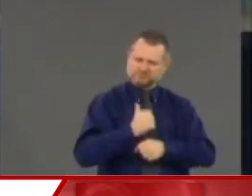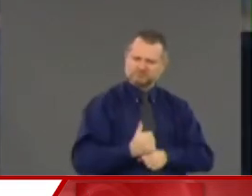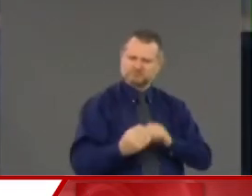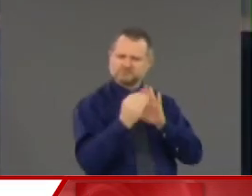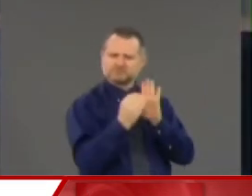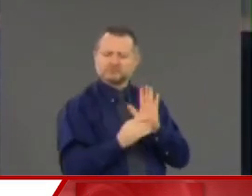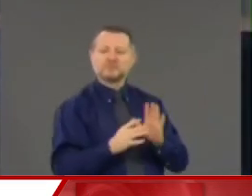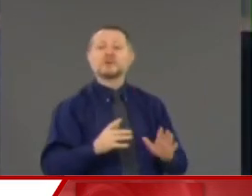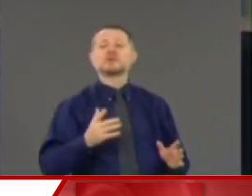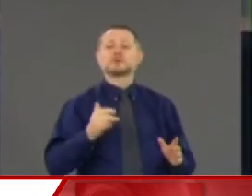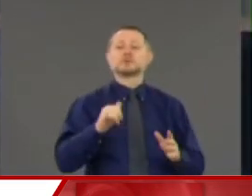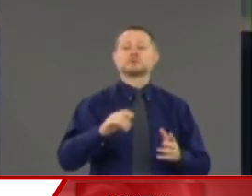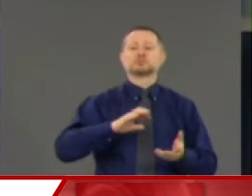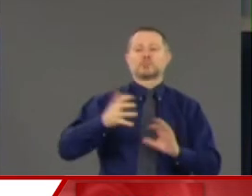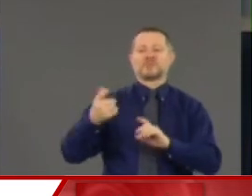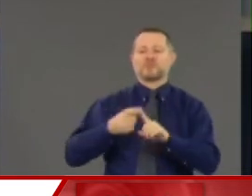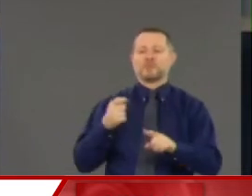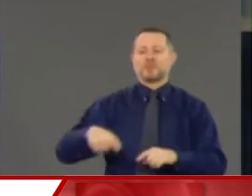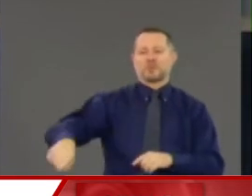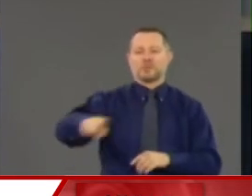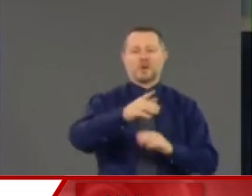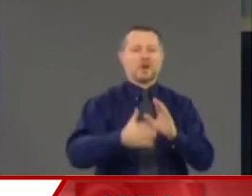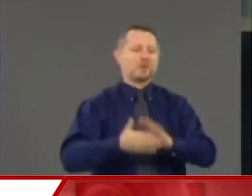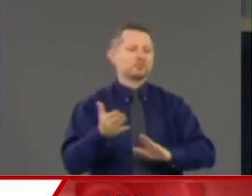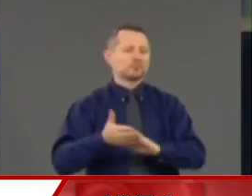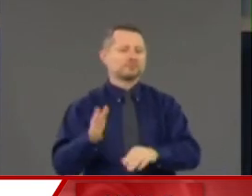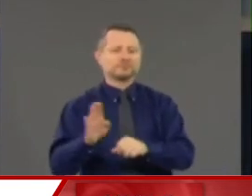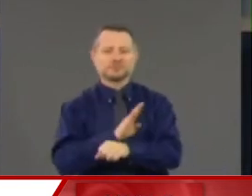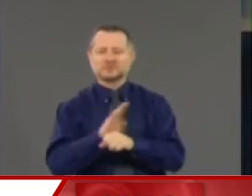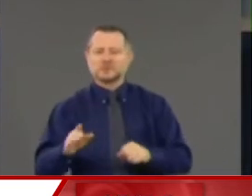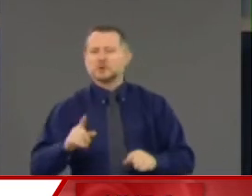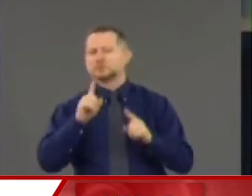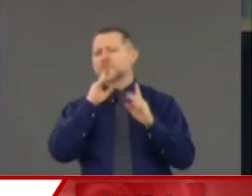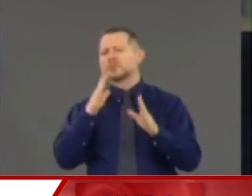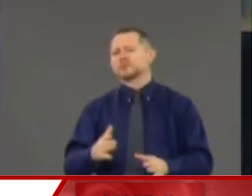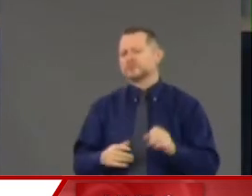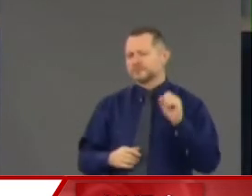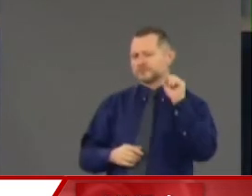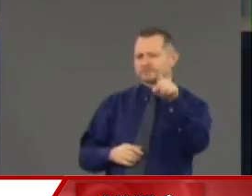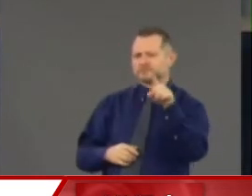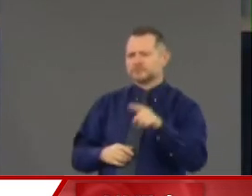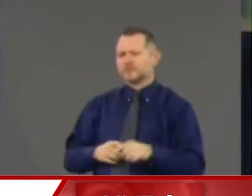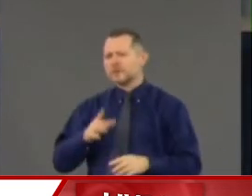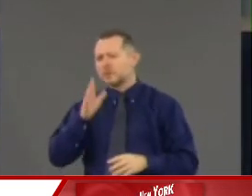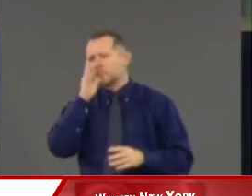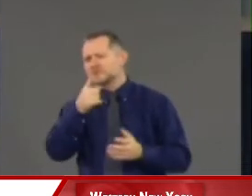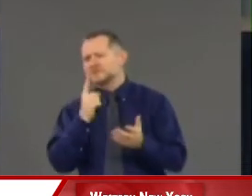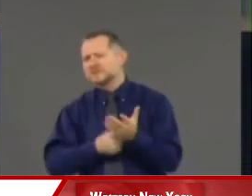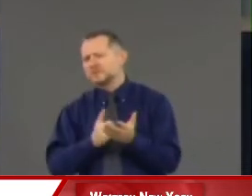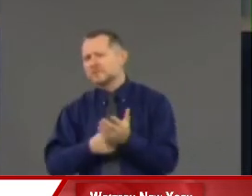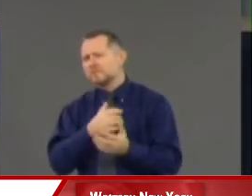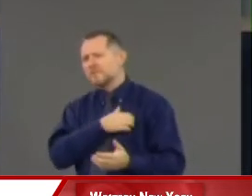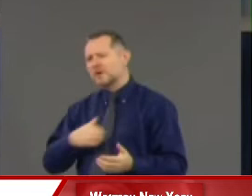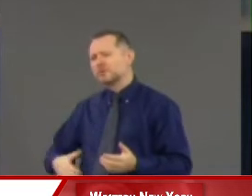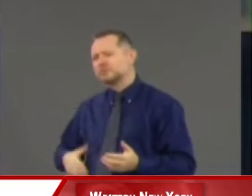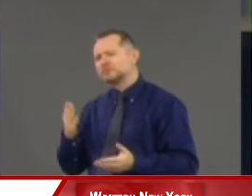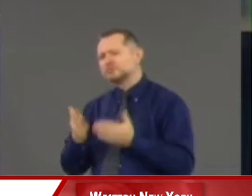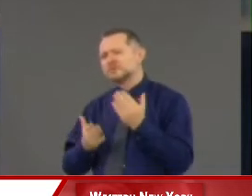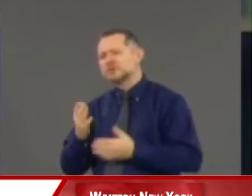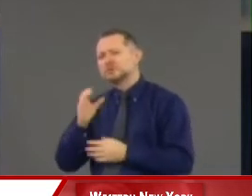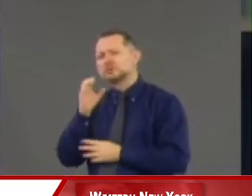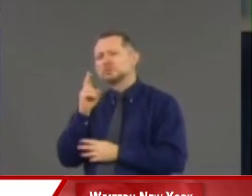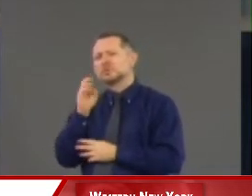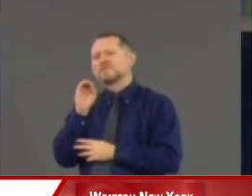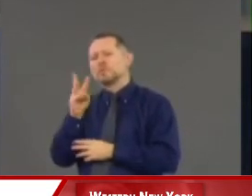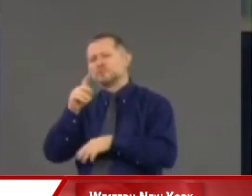to the private hospitals. Governor, you said you're going to be discussing with the mayor the possibility of curfew. Can you clarify whether that's